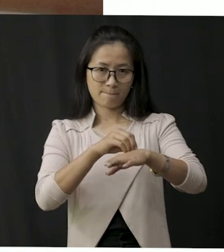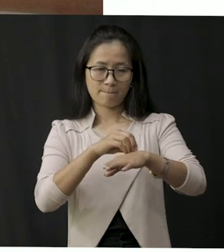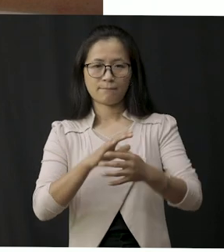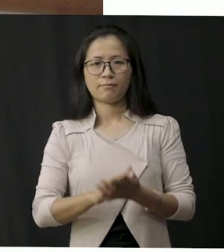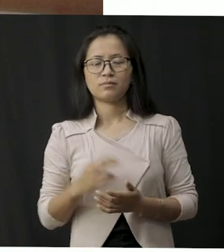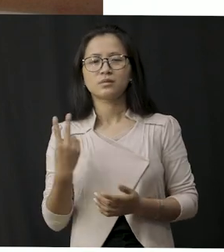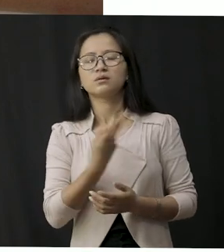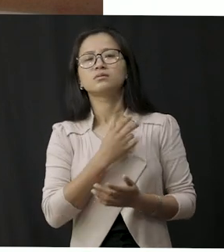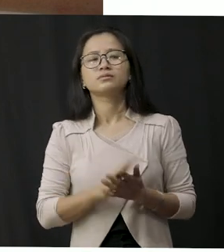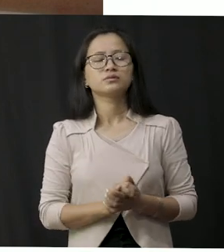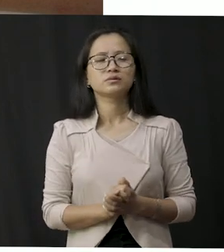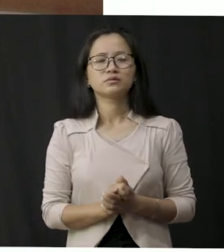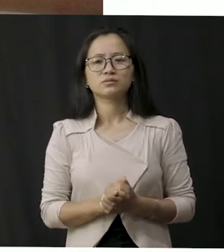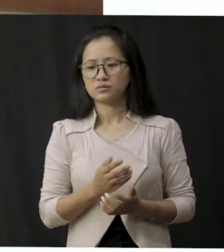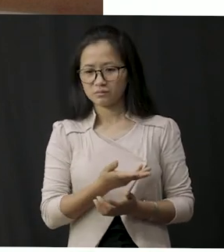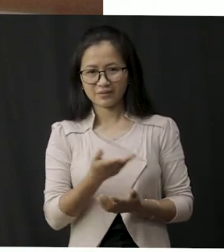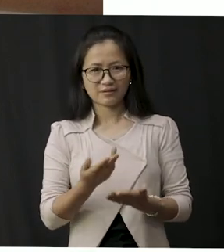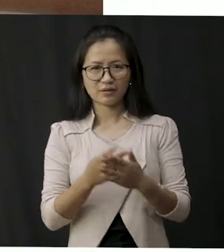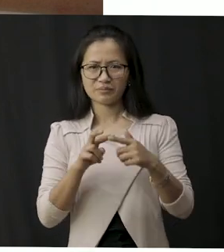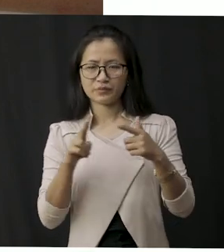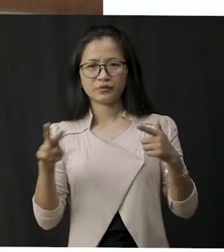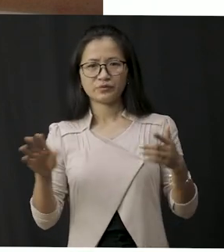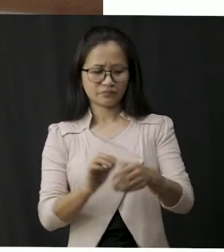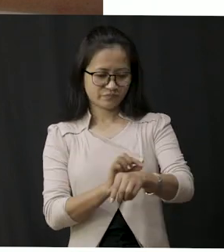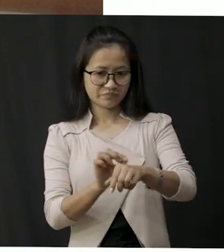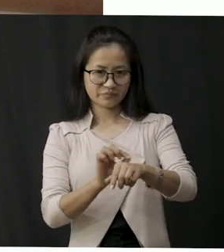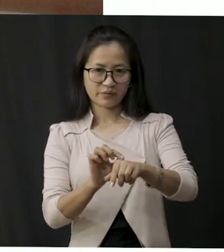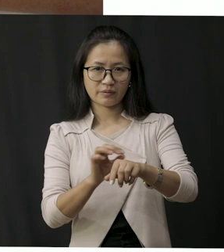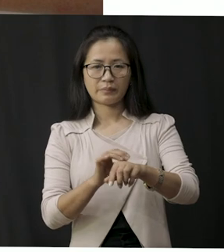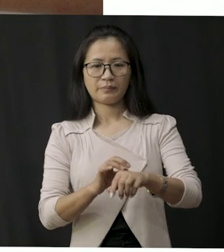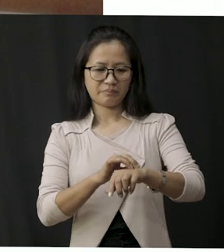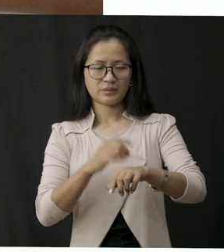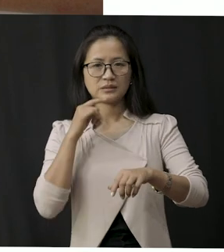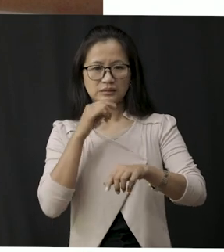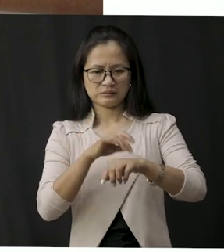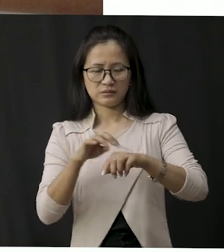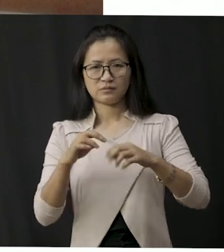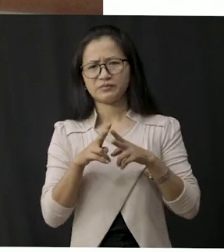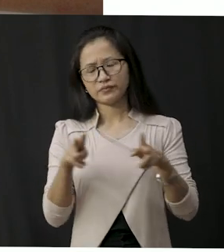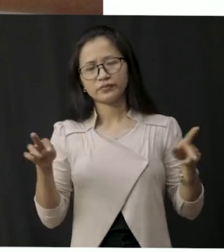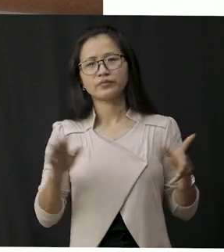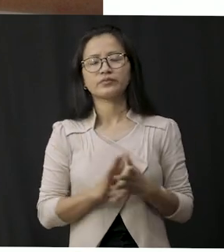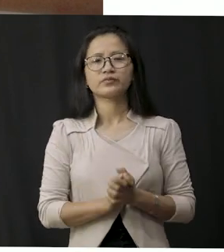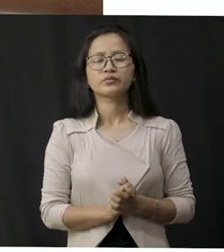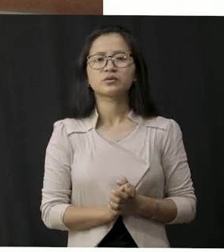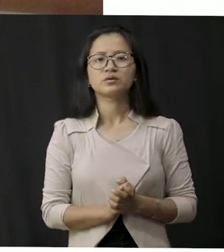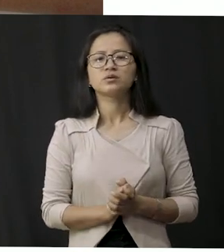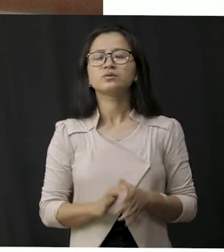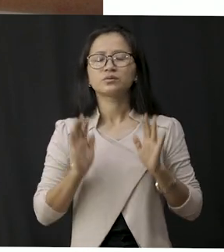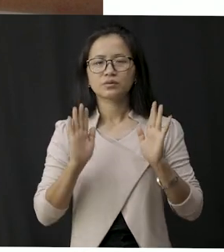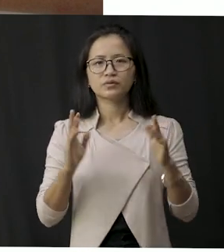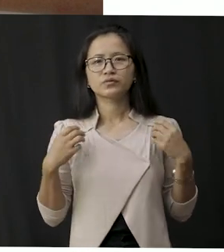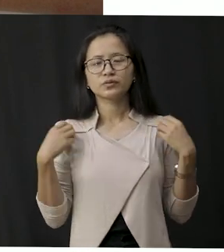will get this type of rashes in the skin so students we have to wear